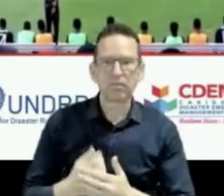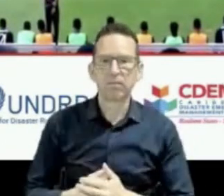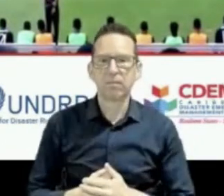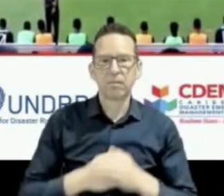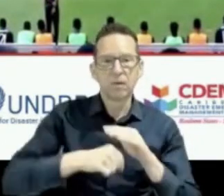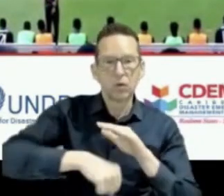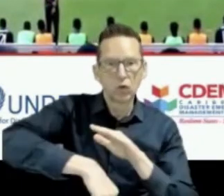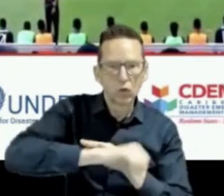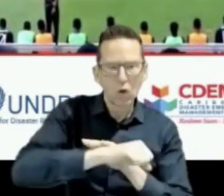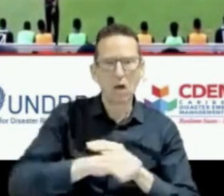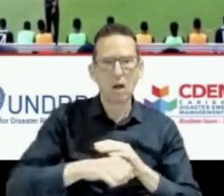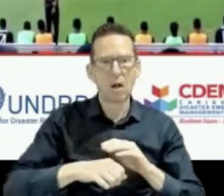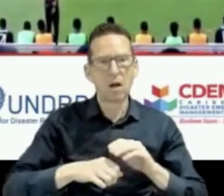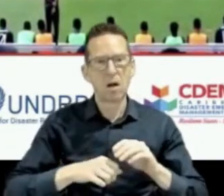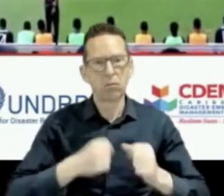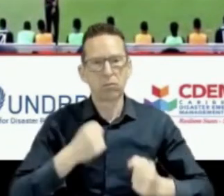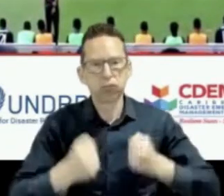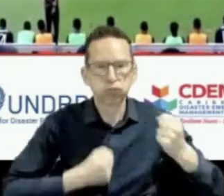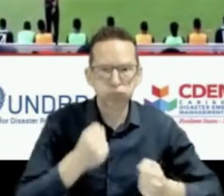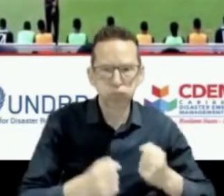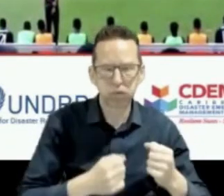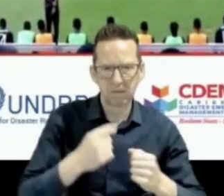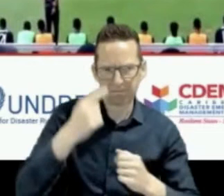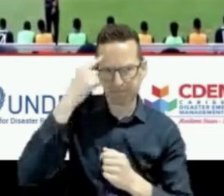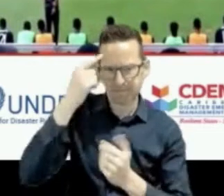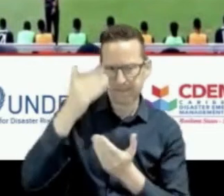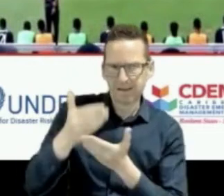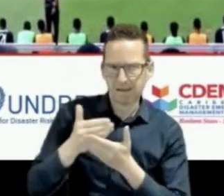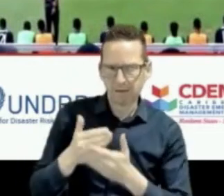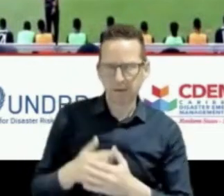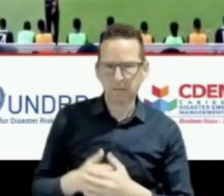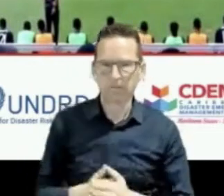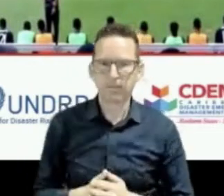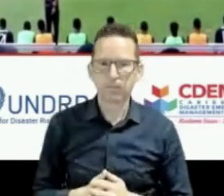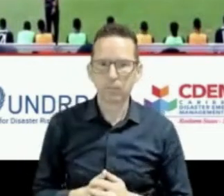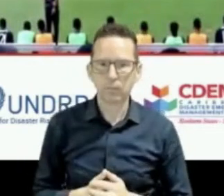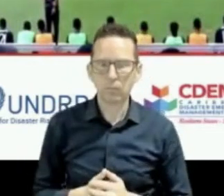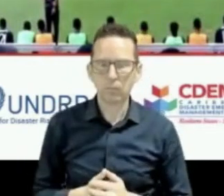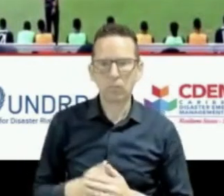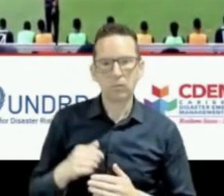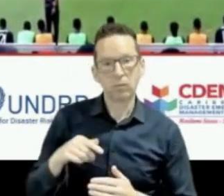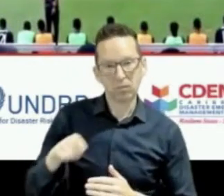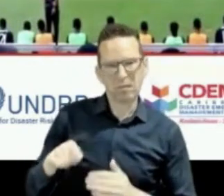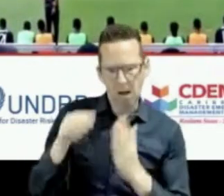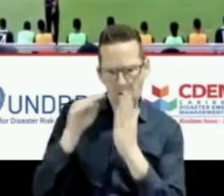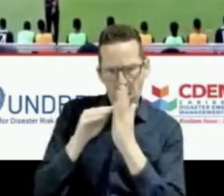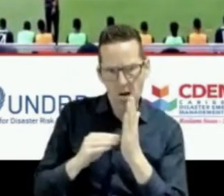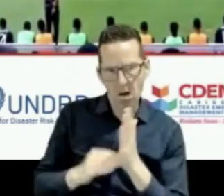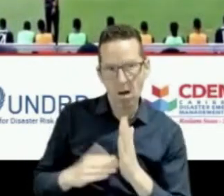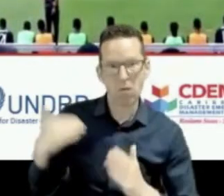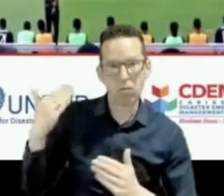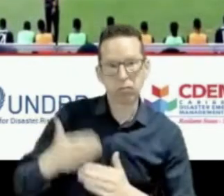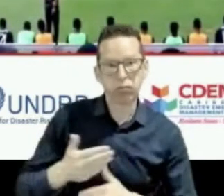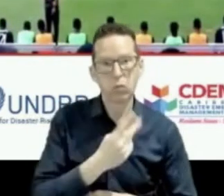activities. In Jamaica, this increase in casualties has been reported since 2017, which led to the Met Service hosting a workshop